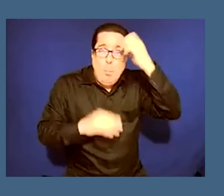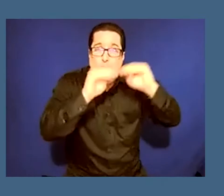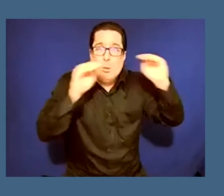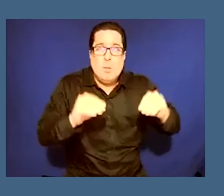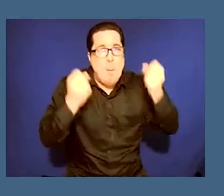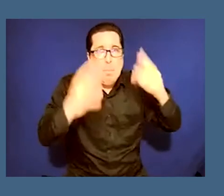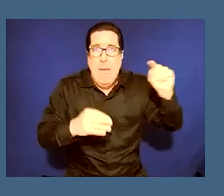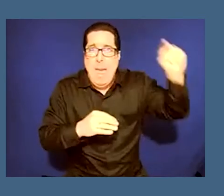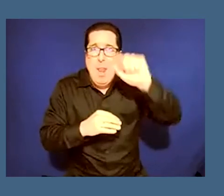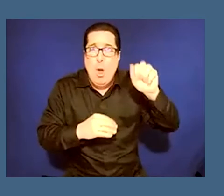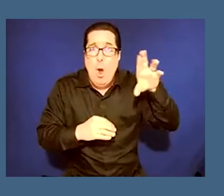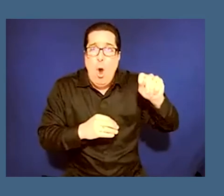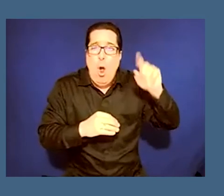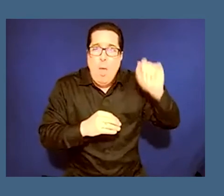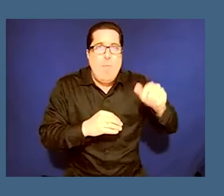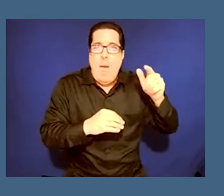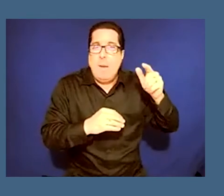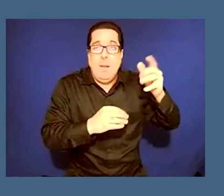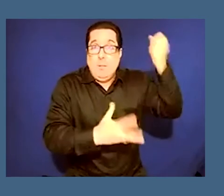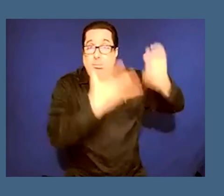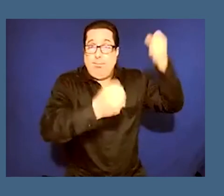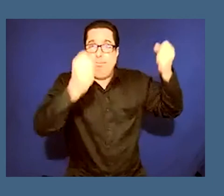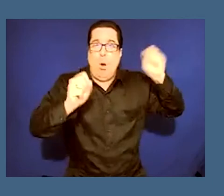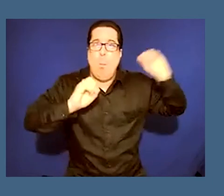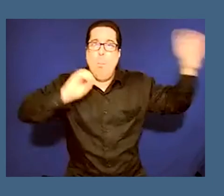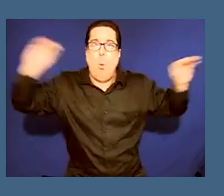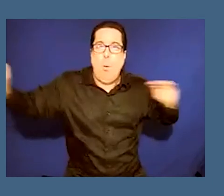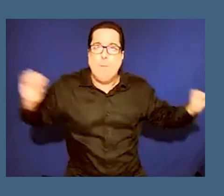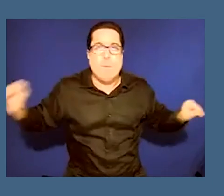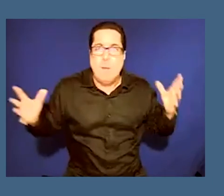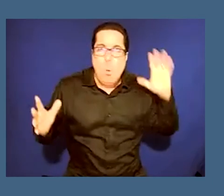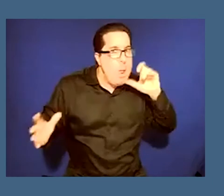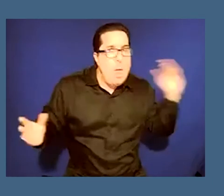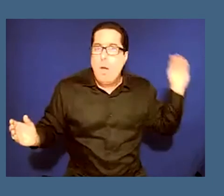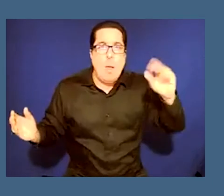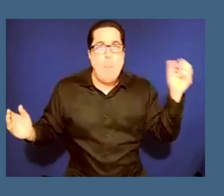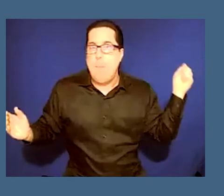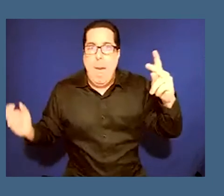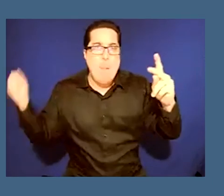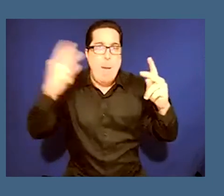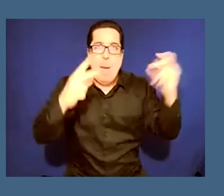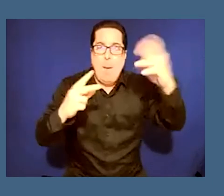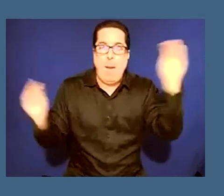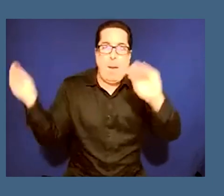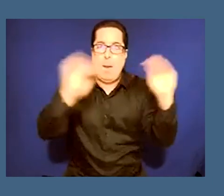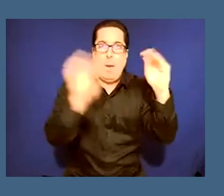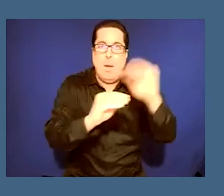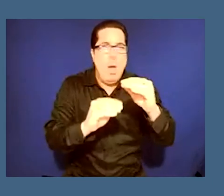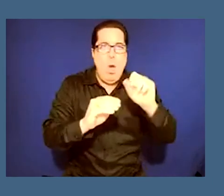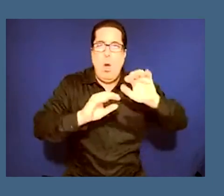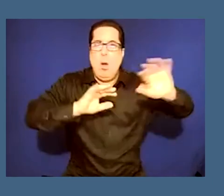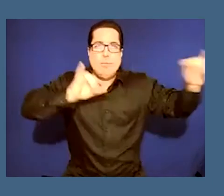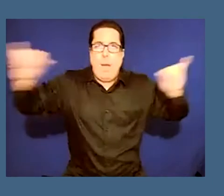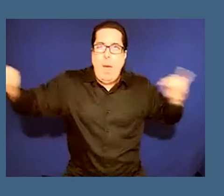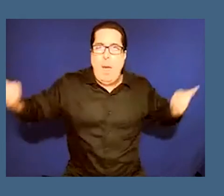over the world that's not given back or whether we're talking about these questions in the united states involving indigenous cultures and their